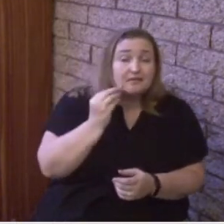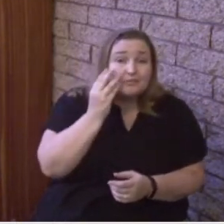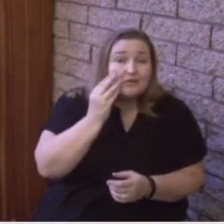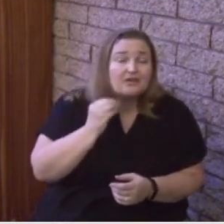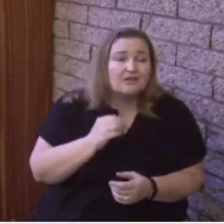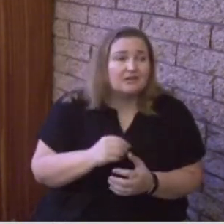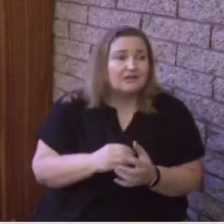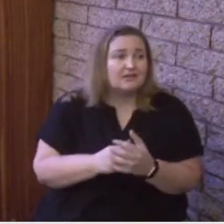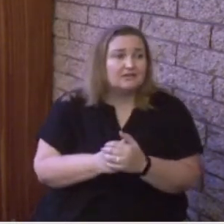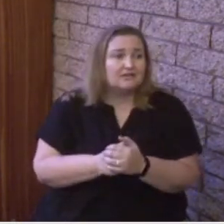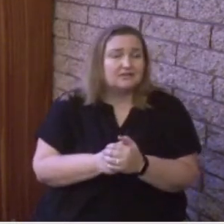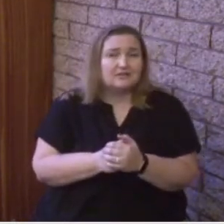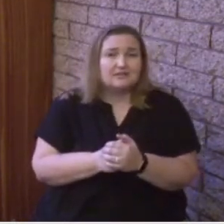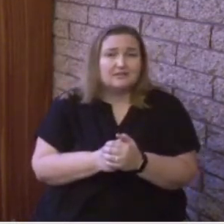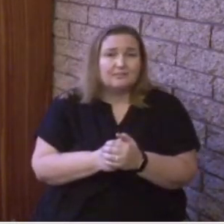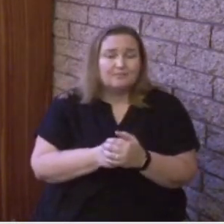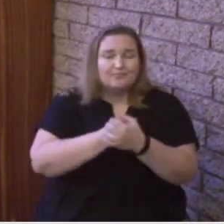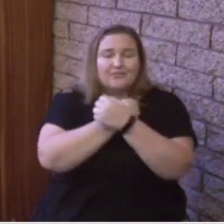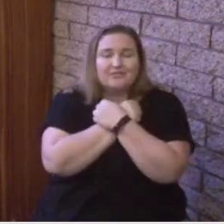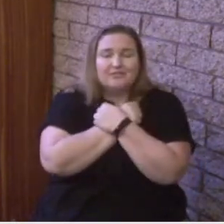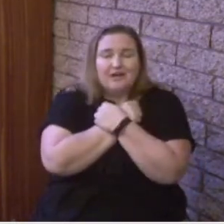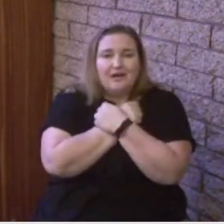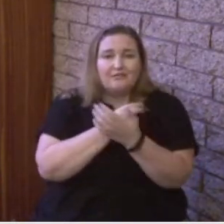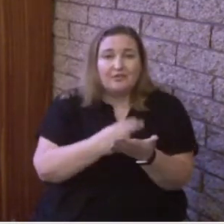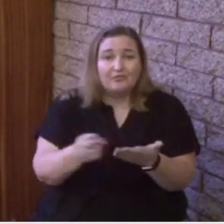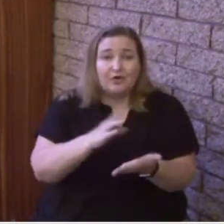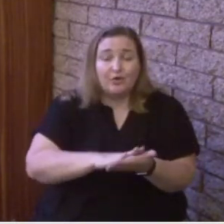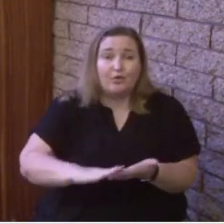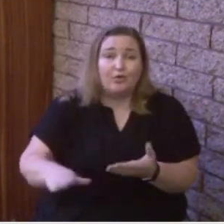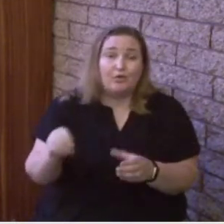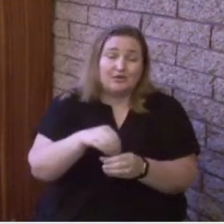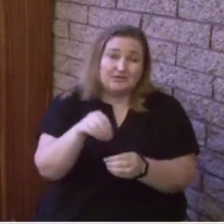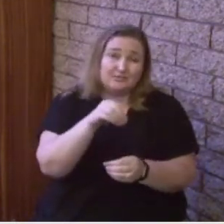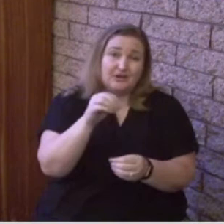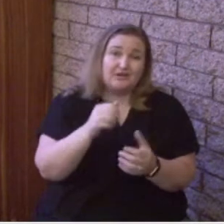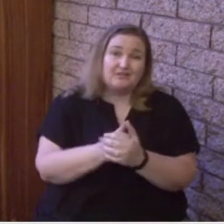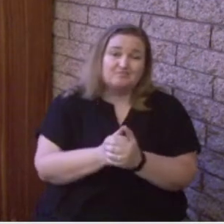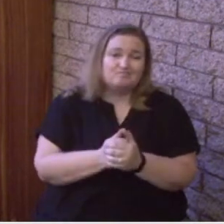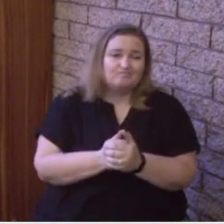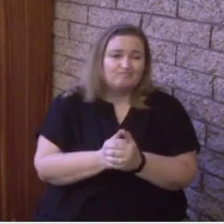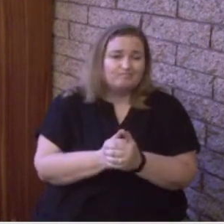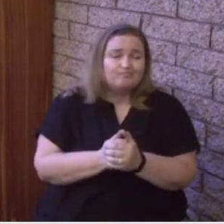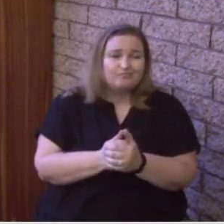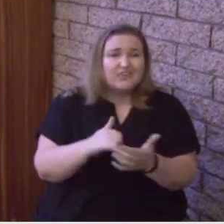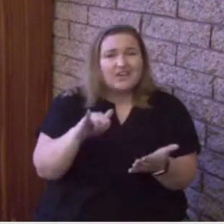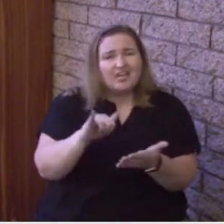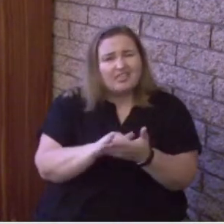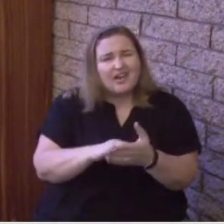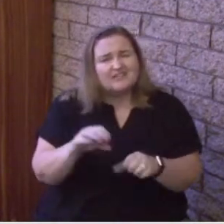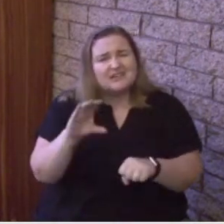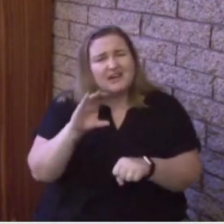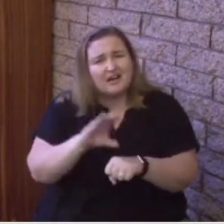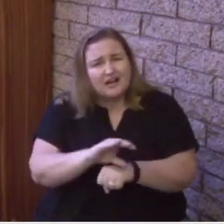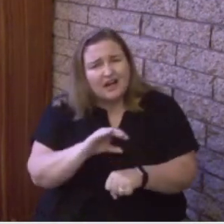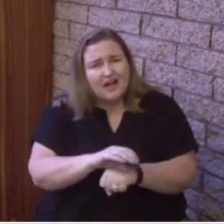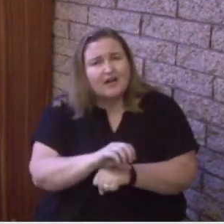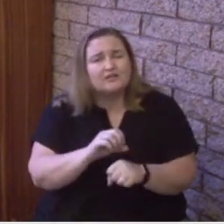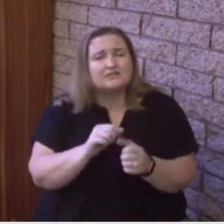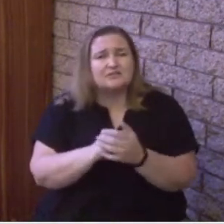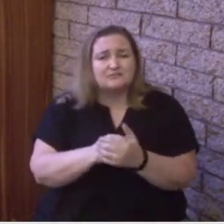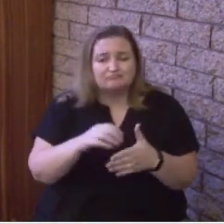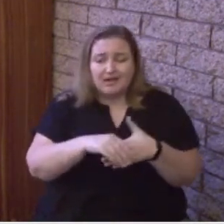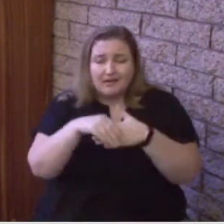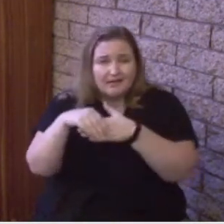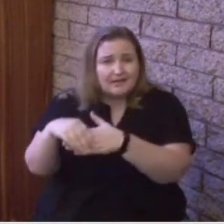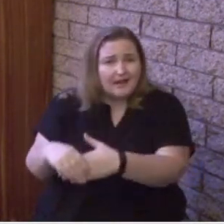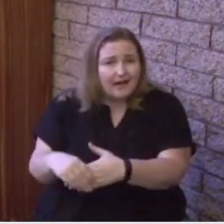and understand the presence of the Holy Spirit as that counselor and teacher and guide that Jesus promised. The Holy